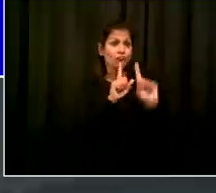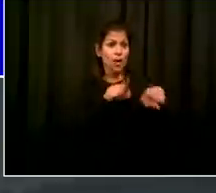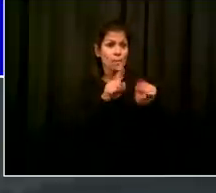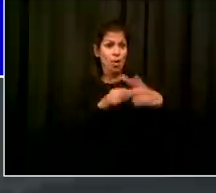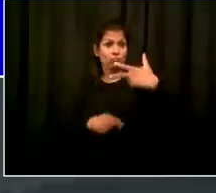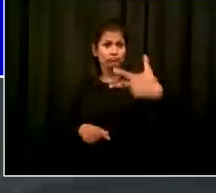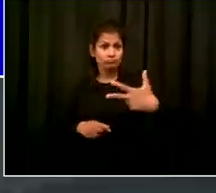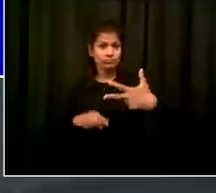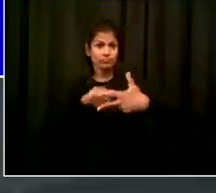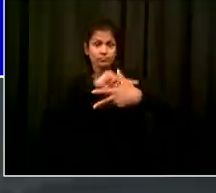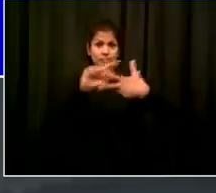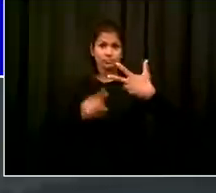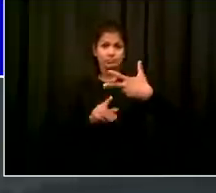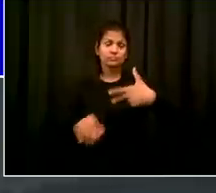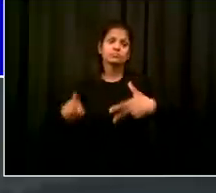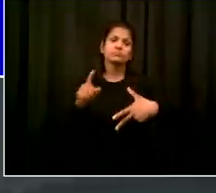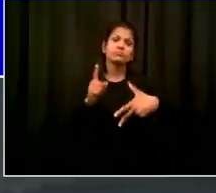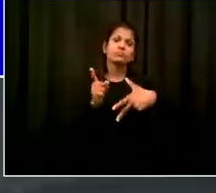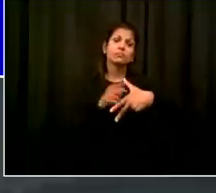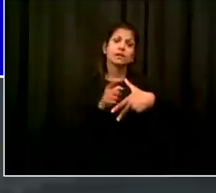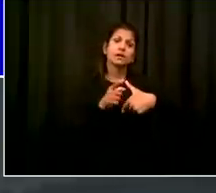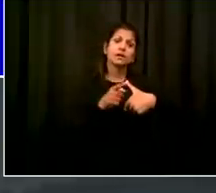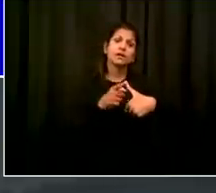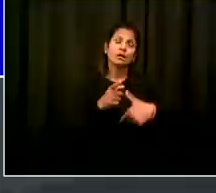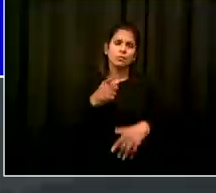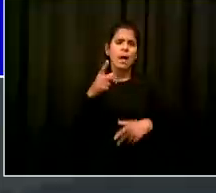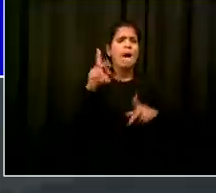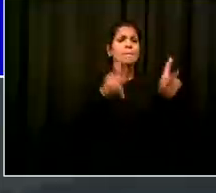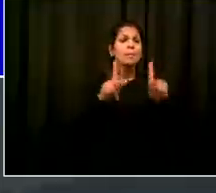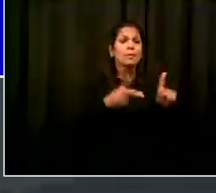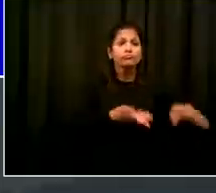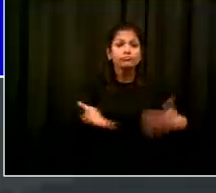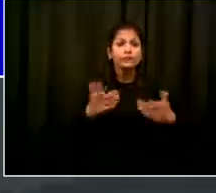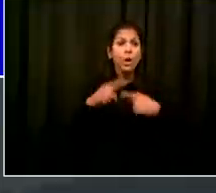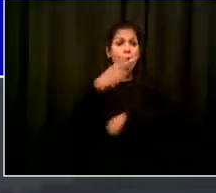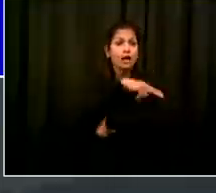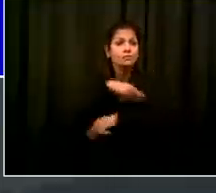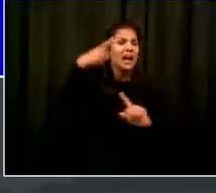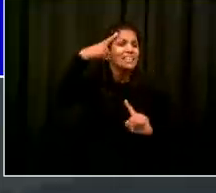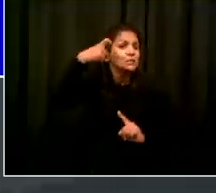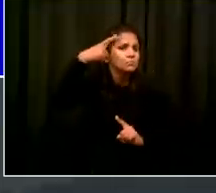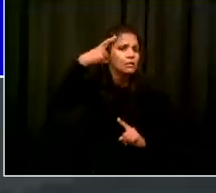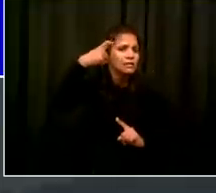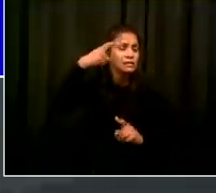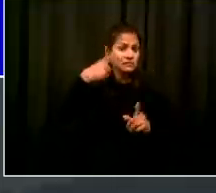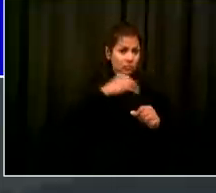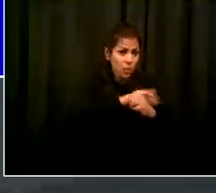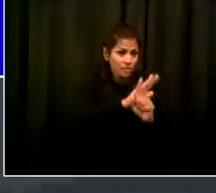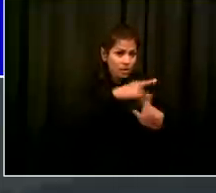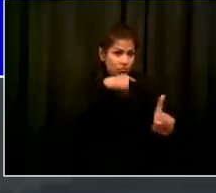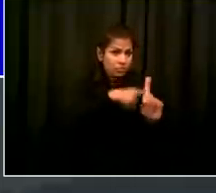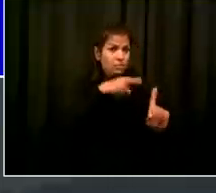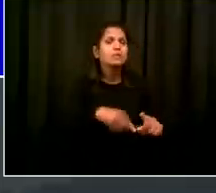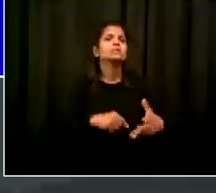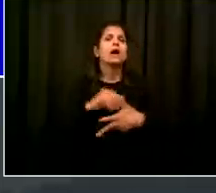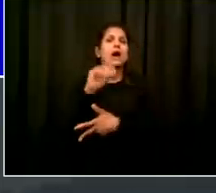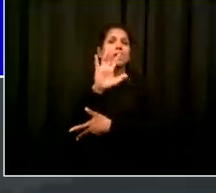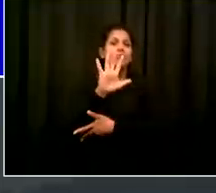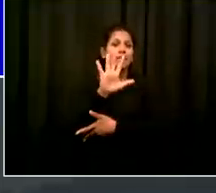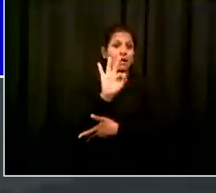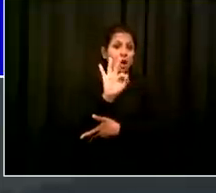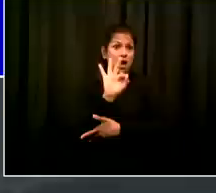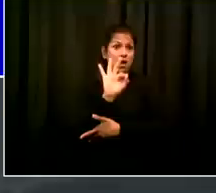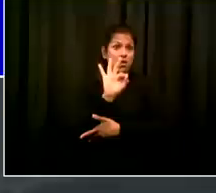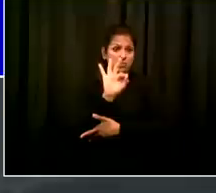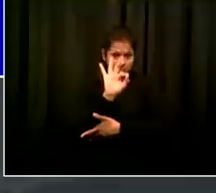suspected COVID-19 the threshold is 200 patients today's report is 59 and the percentage confirmed